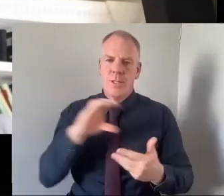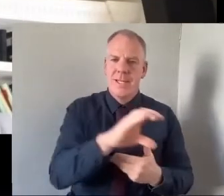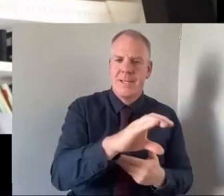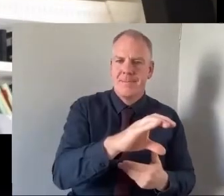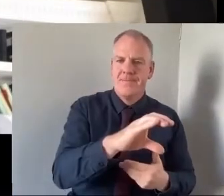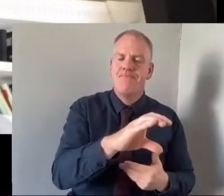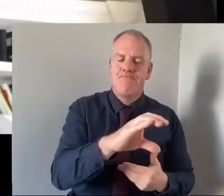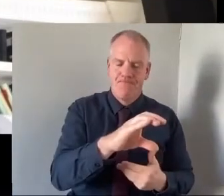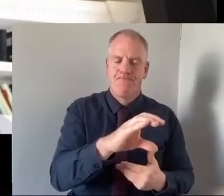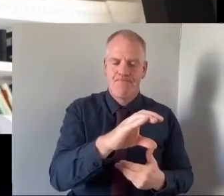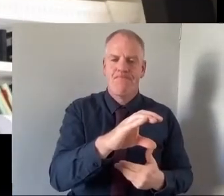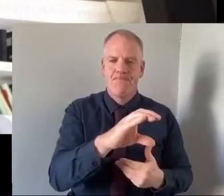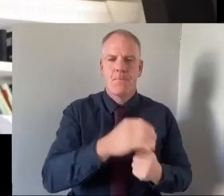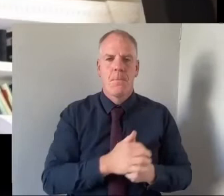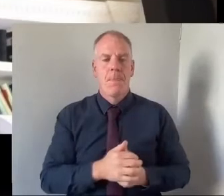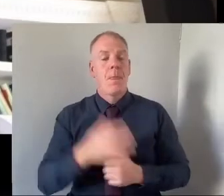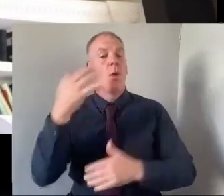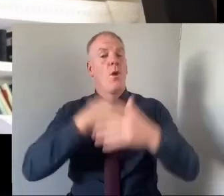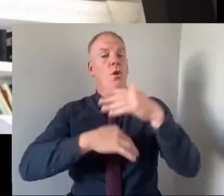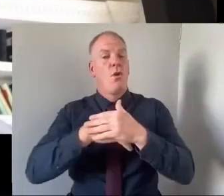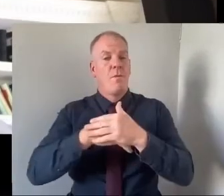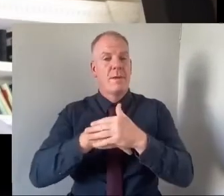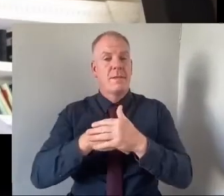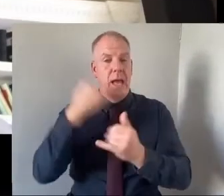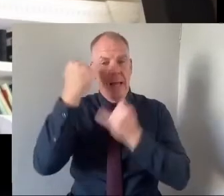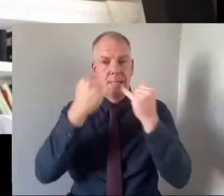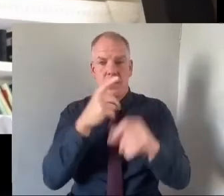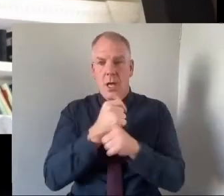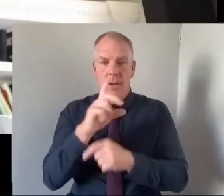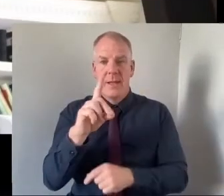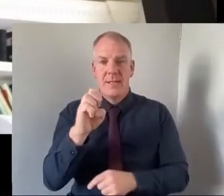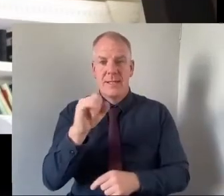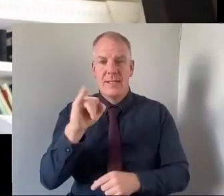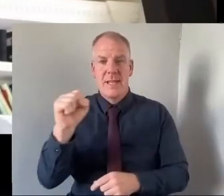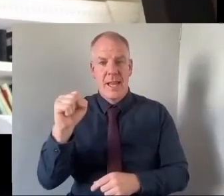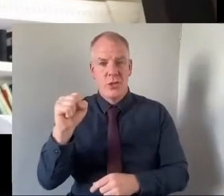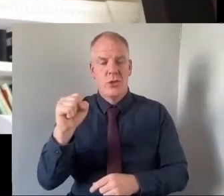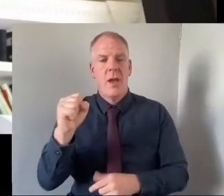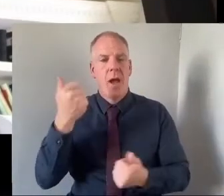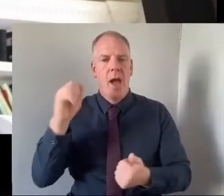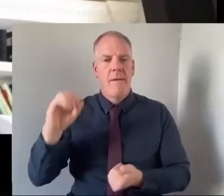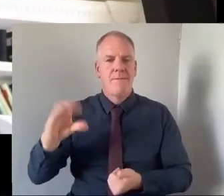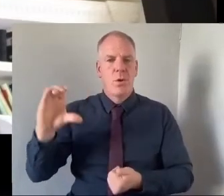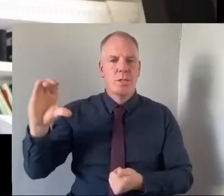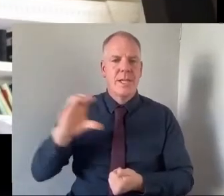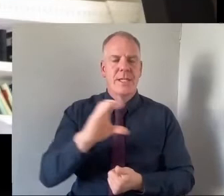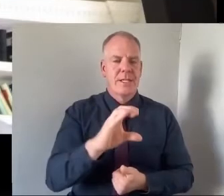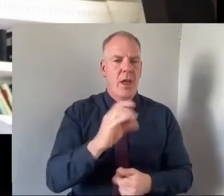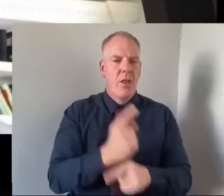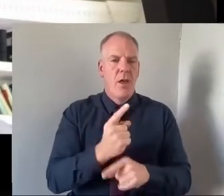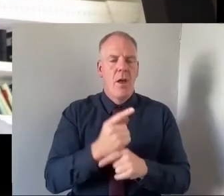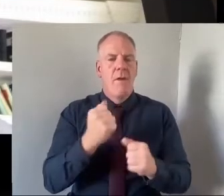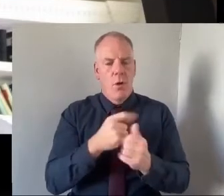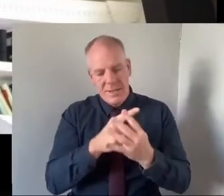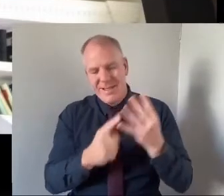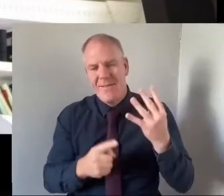and and the government initiative around DESH provides us with quite a substantial amount of of funding in a number of